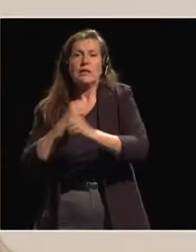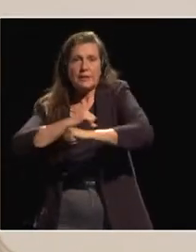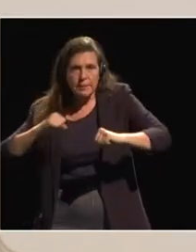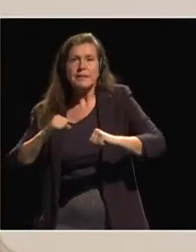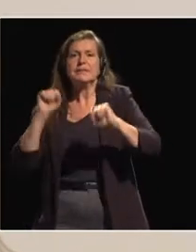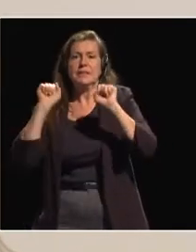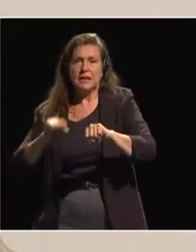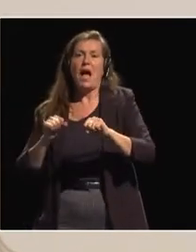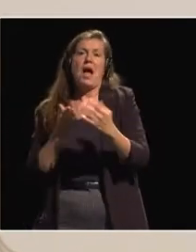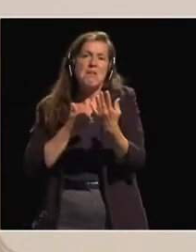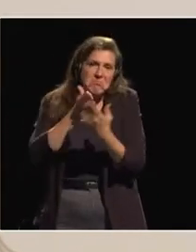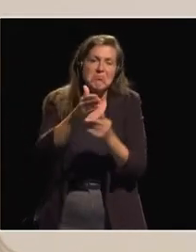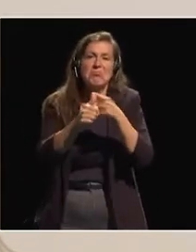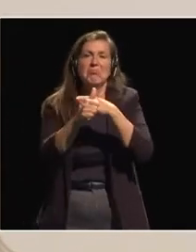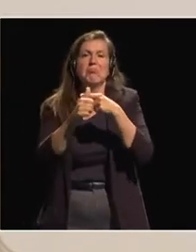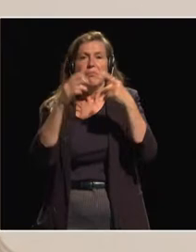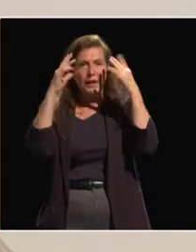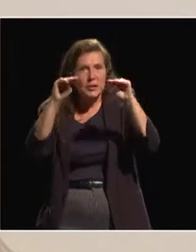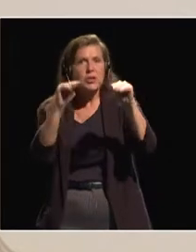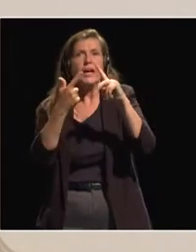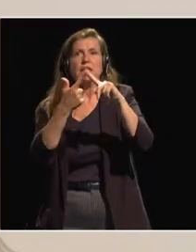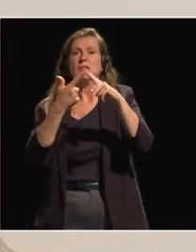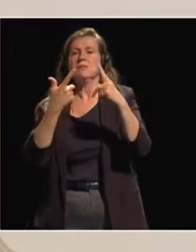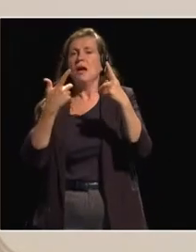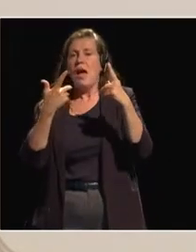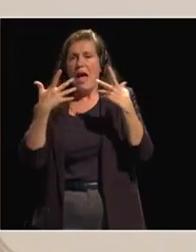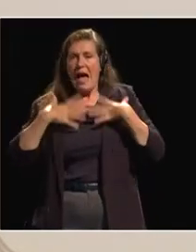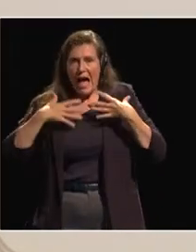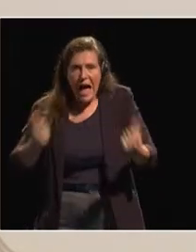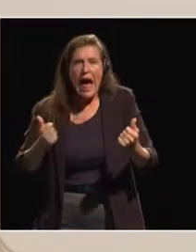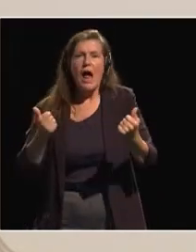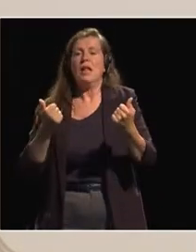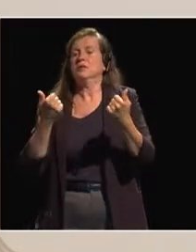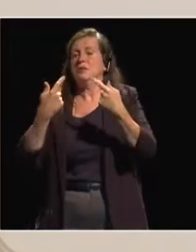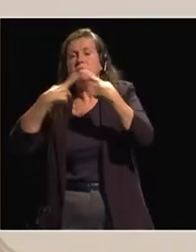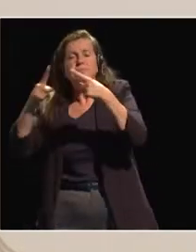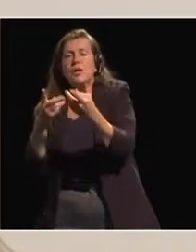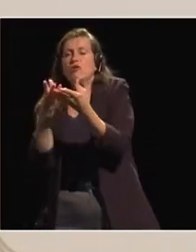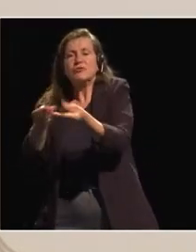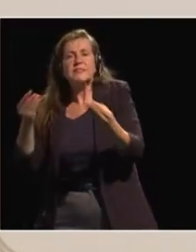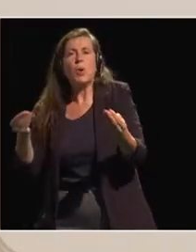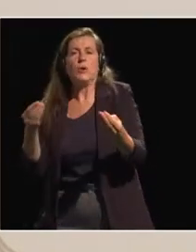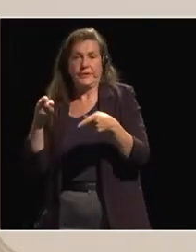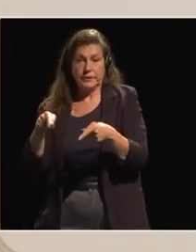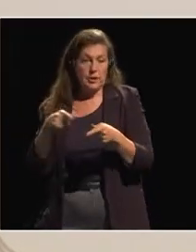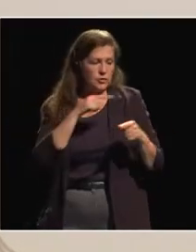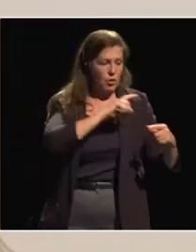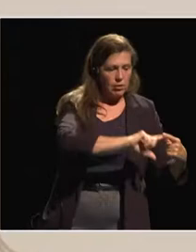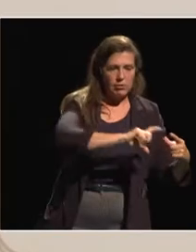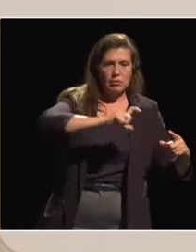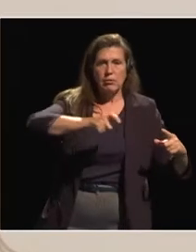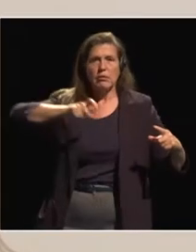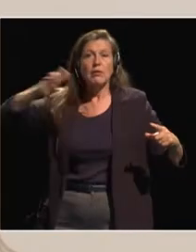health, and other necessary resources available. So, based on this kind of